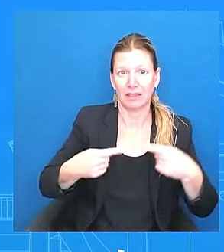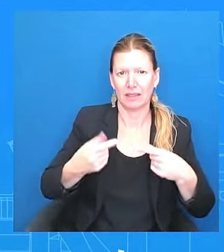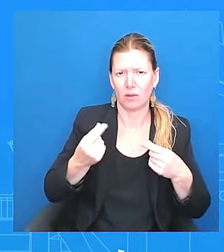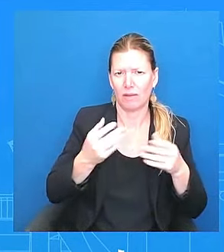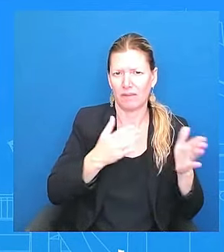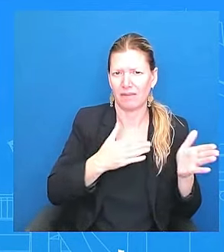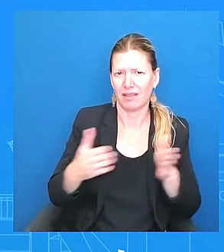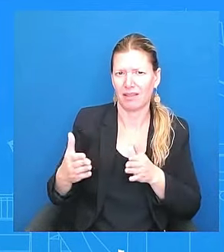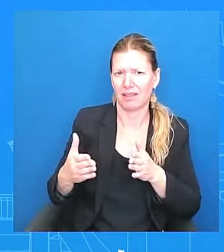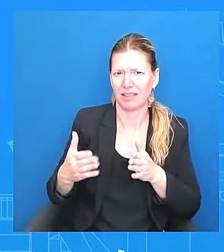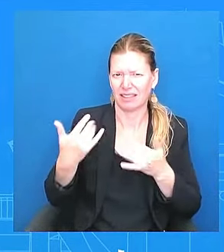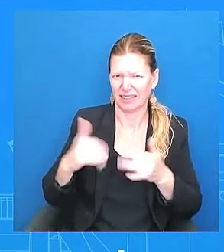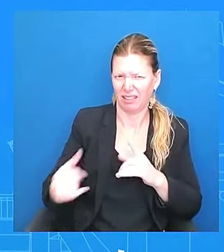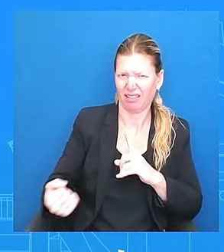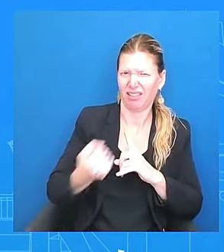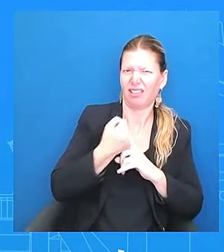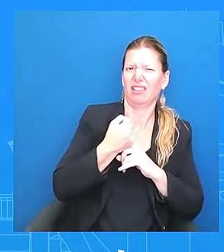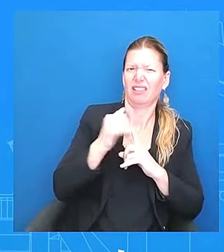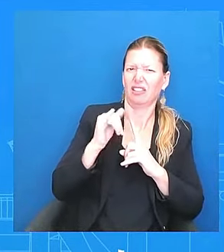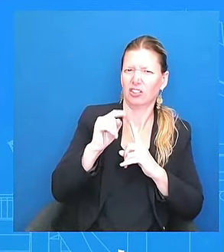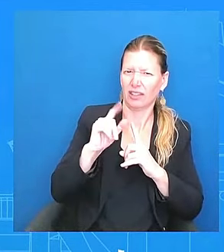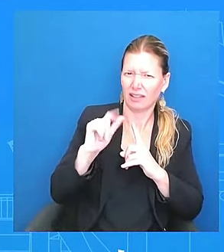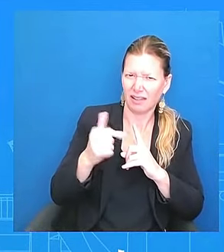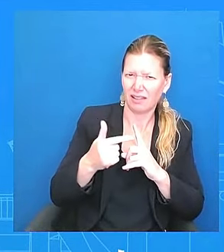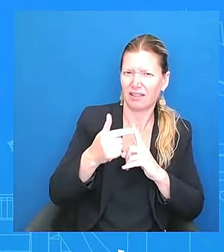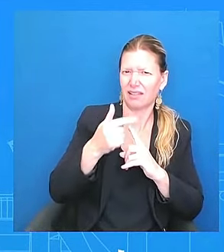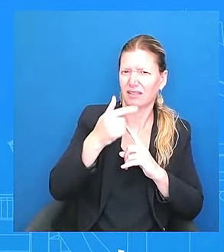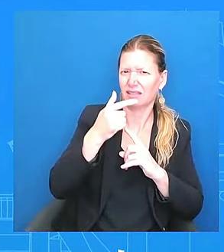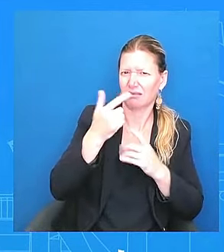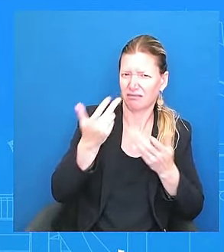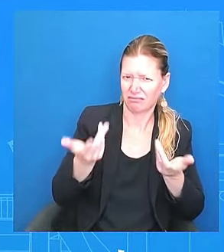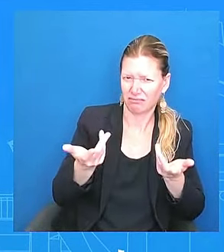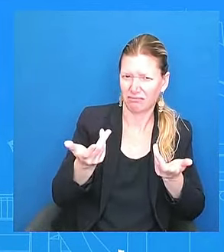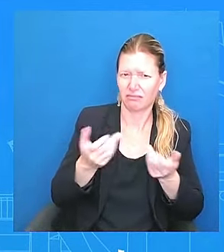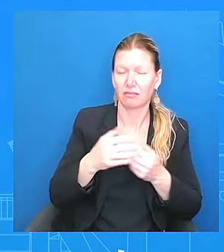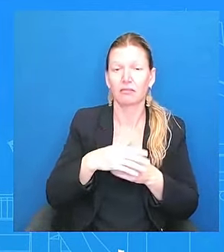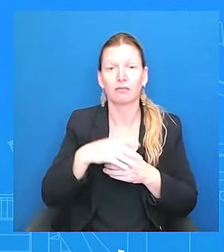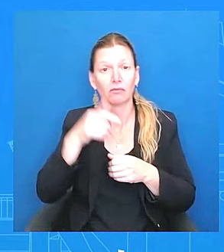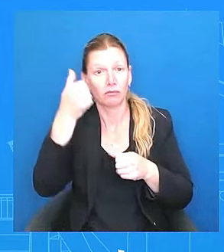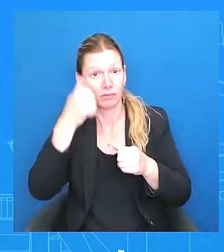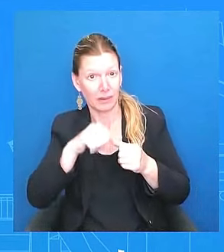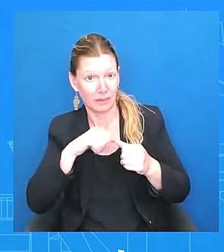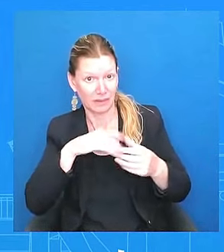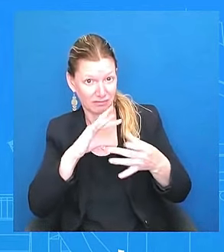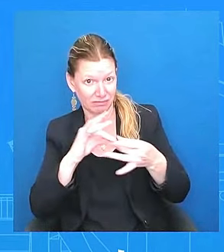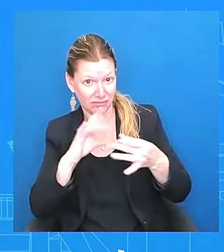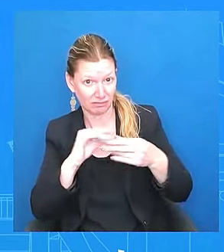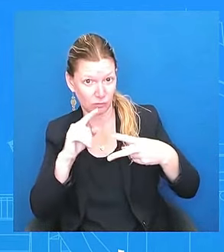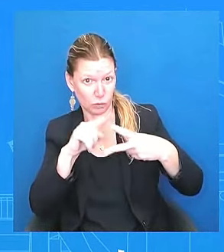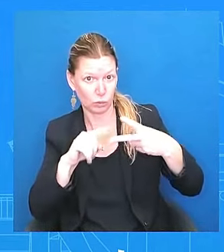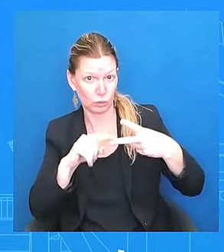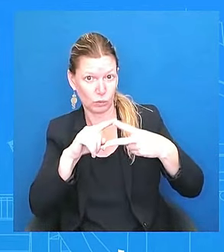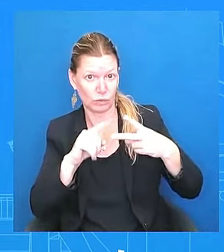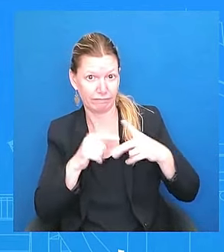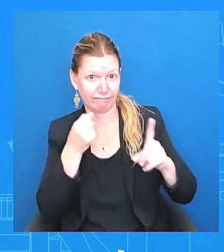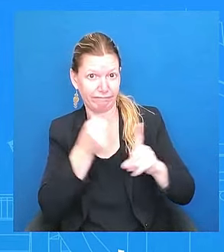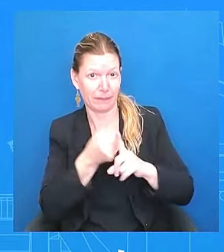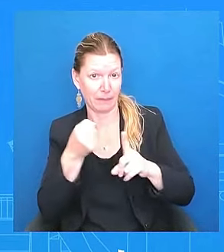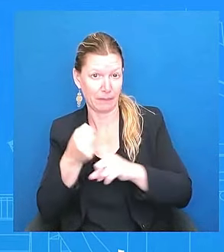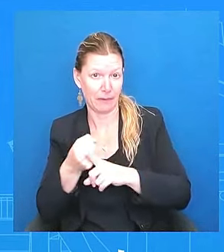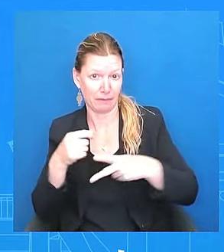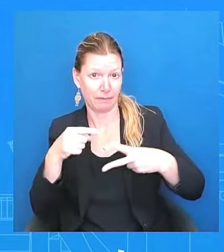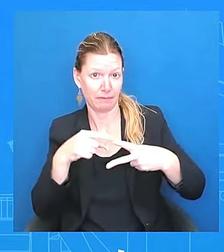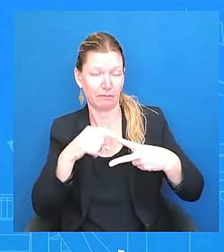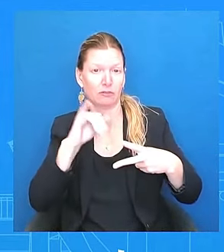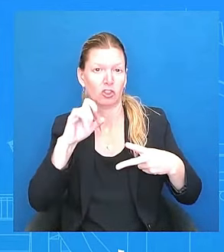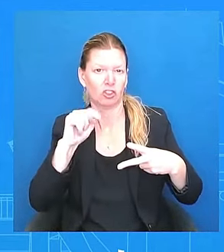right? It is the two things, uh, and that occurred. Um, and you all heard it in his voice when he did